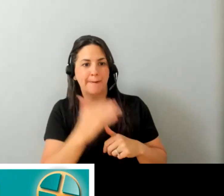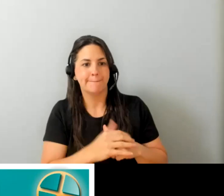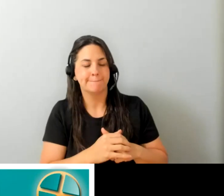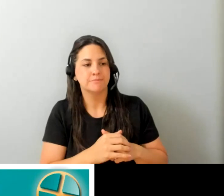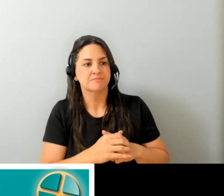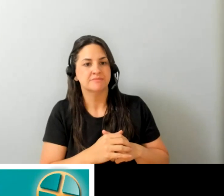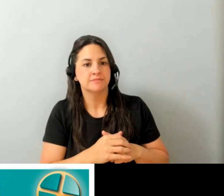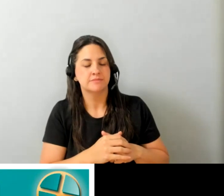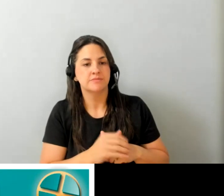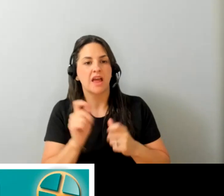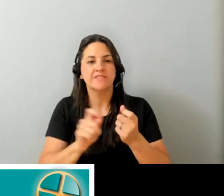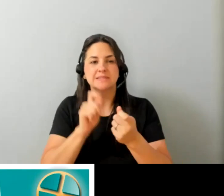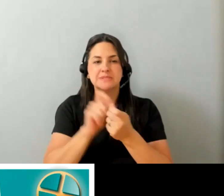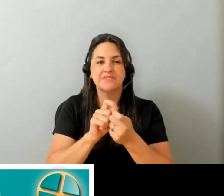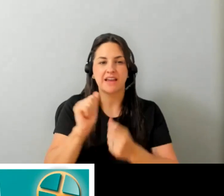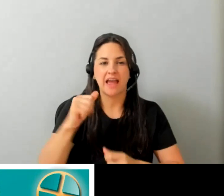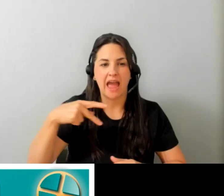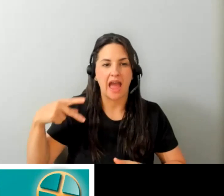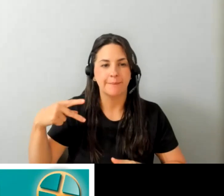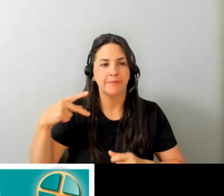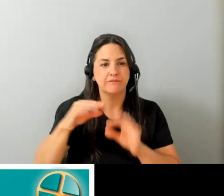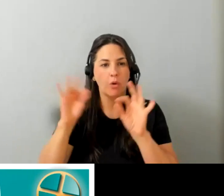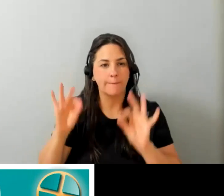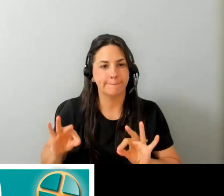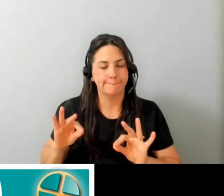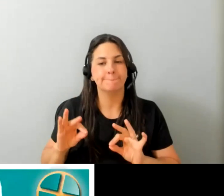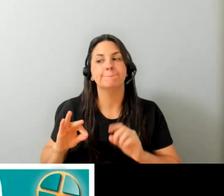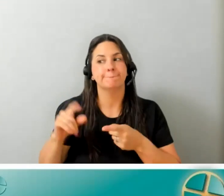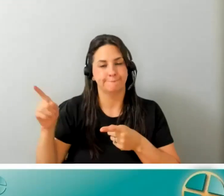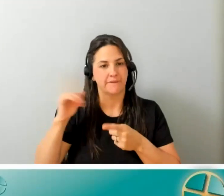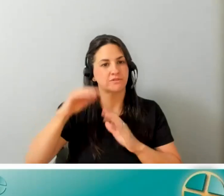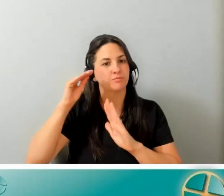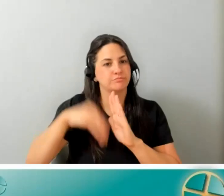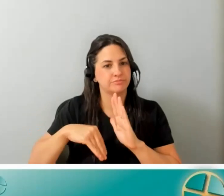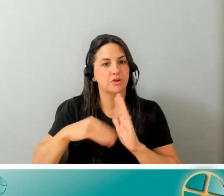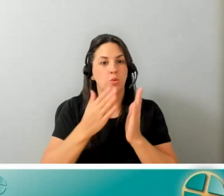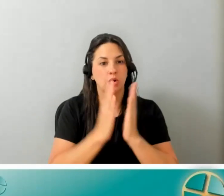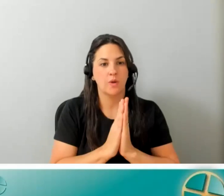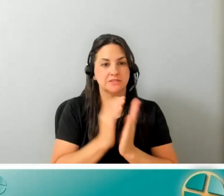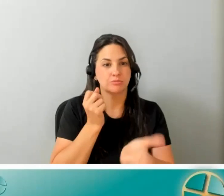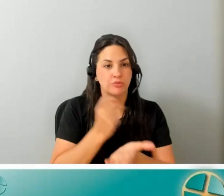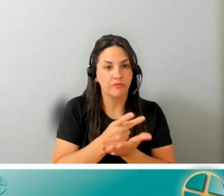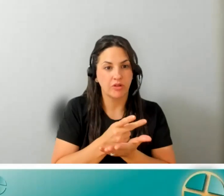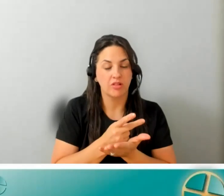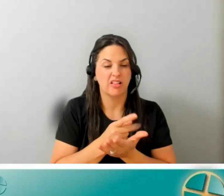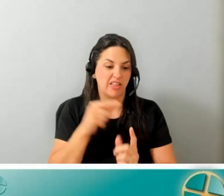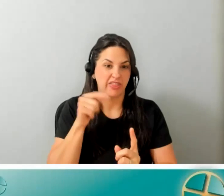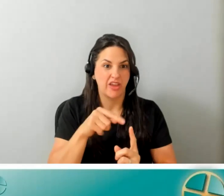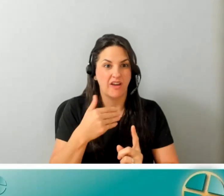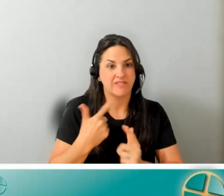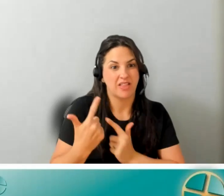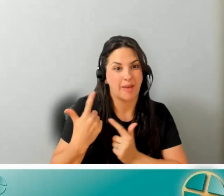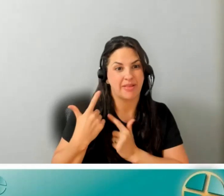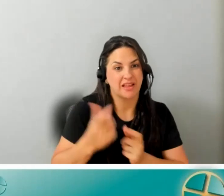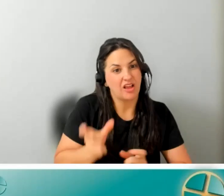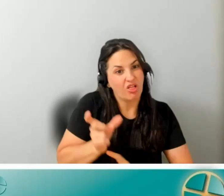there's a specific application form that the individual has to go through a request for approval and in there we have liability clauses